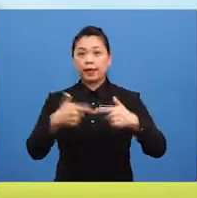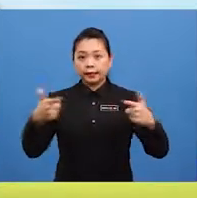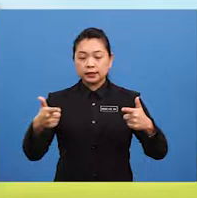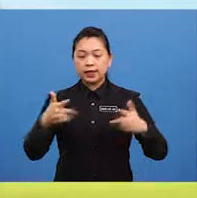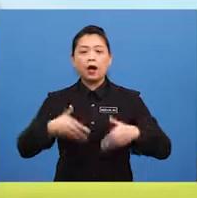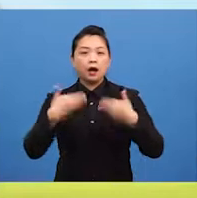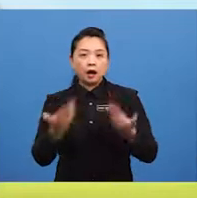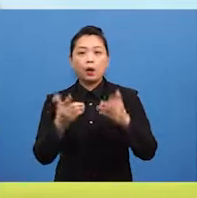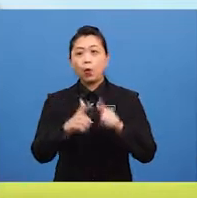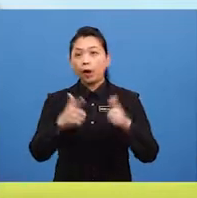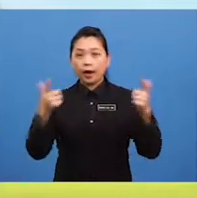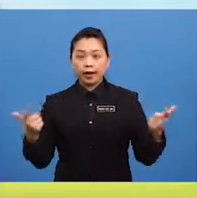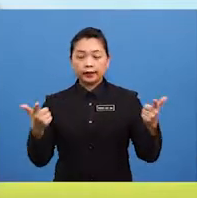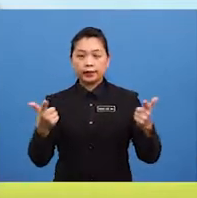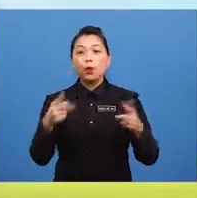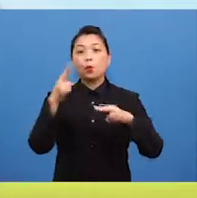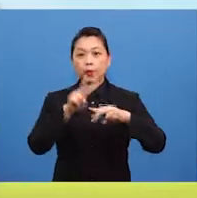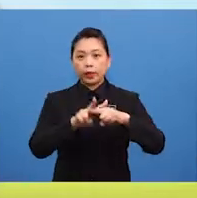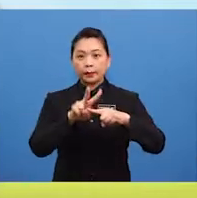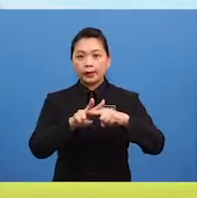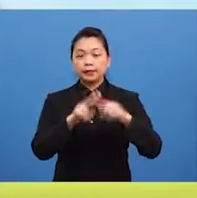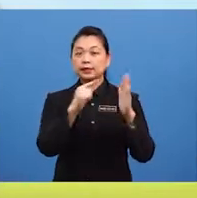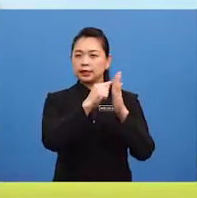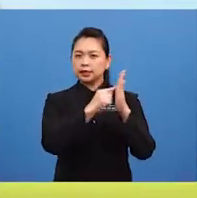your vocabulary list is.